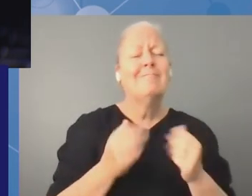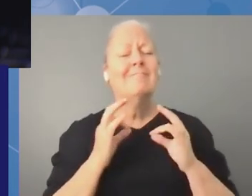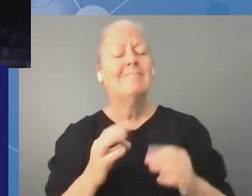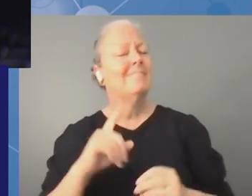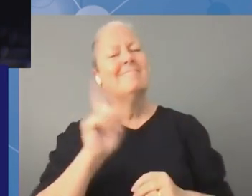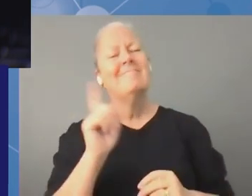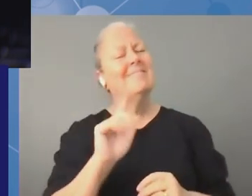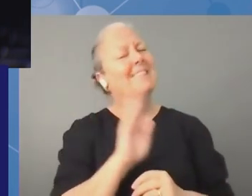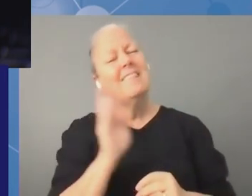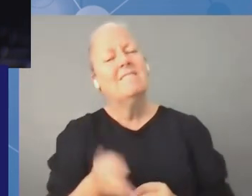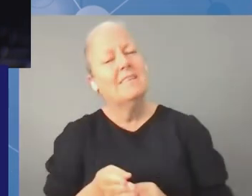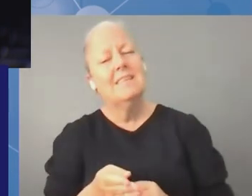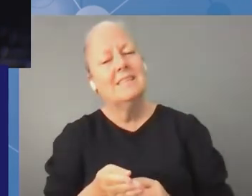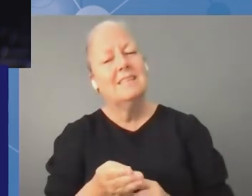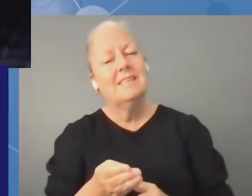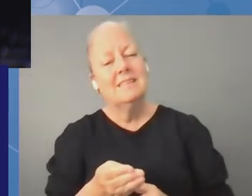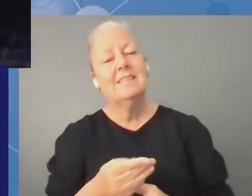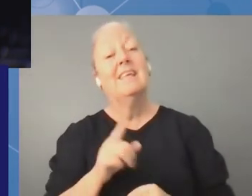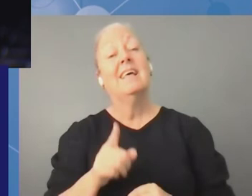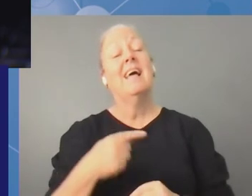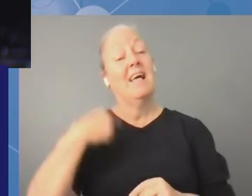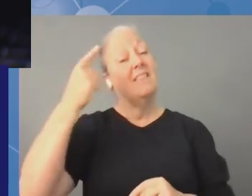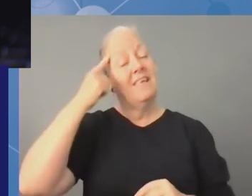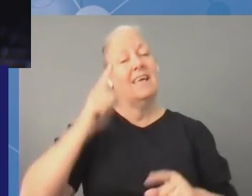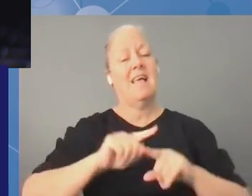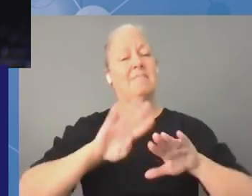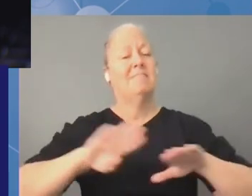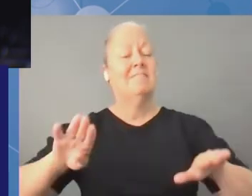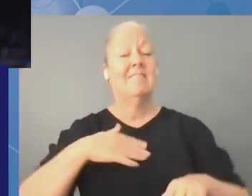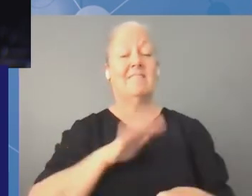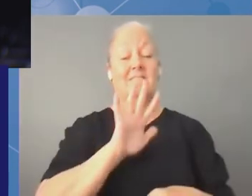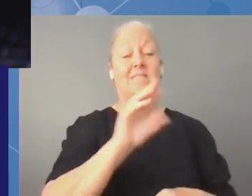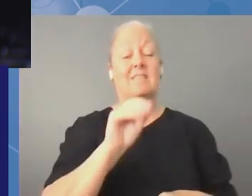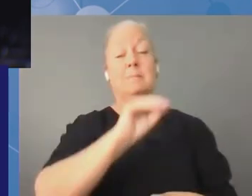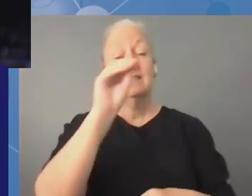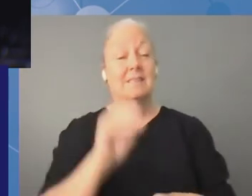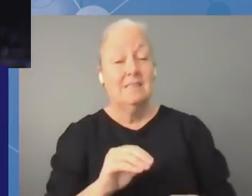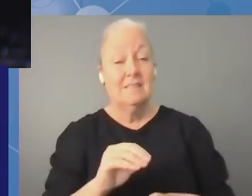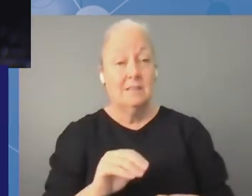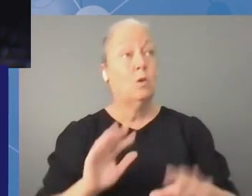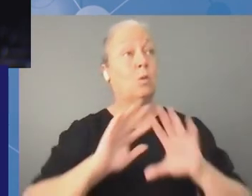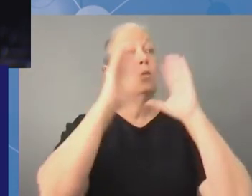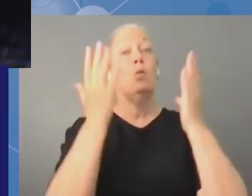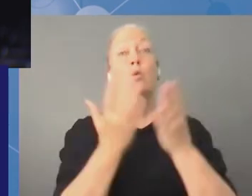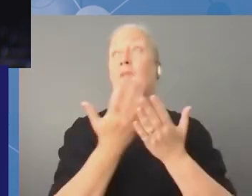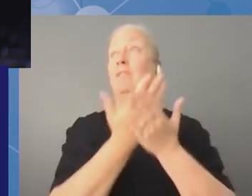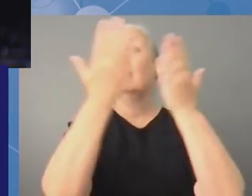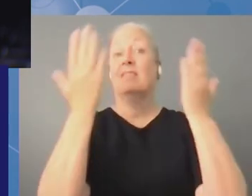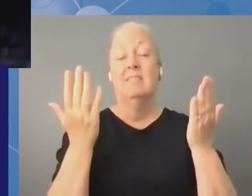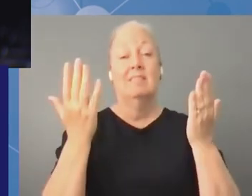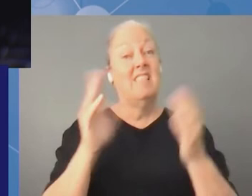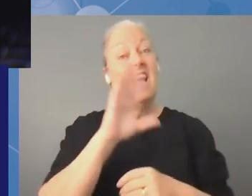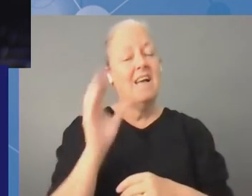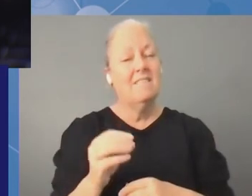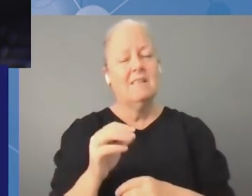affected the young people more we are over 50 percent of the world's population but never have our voices formally